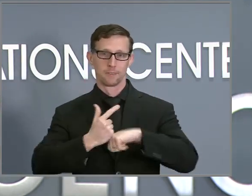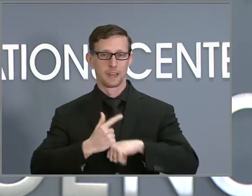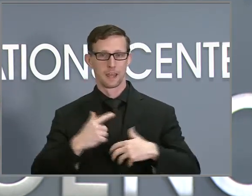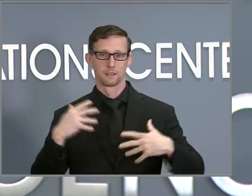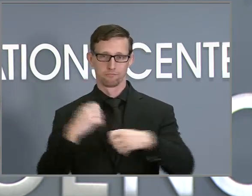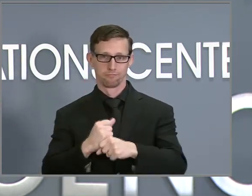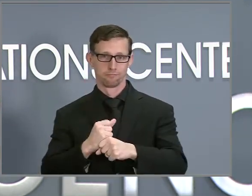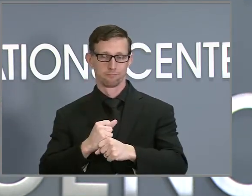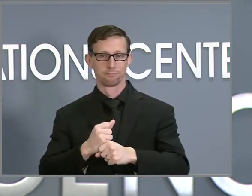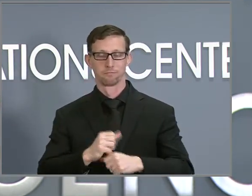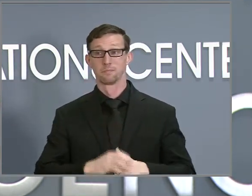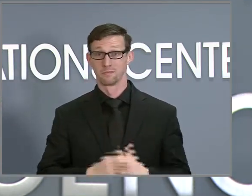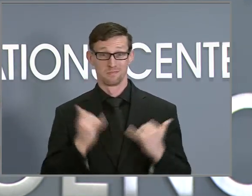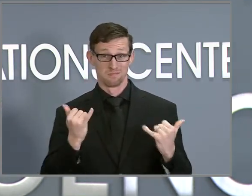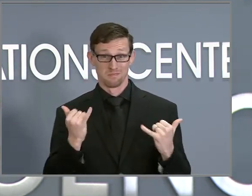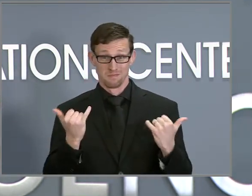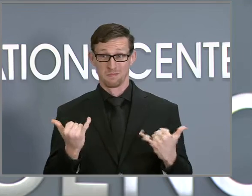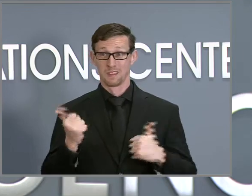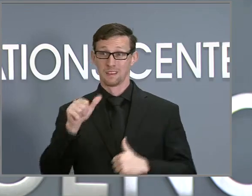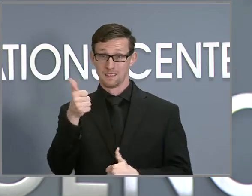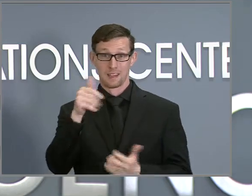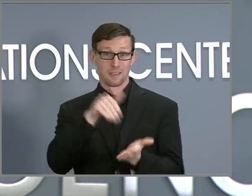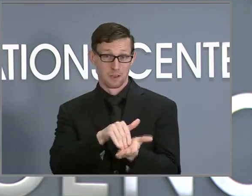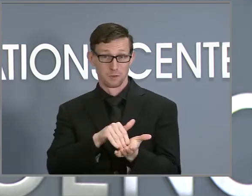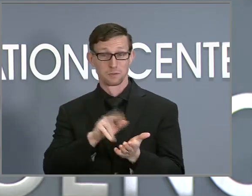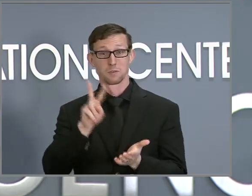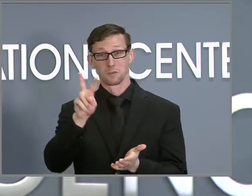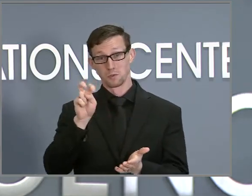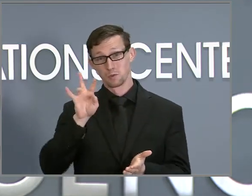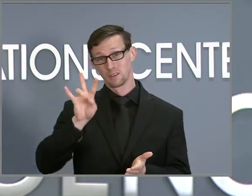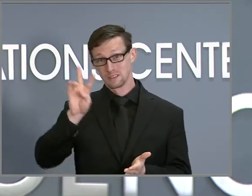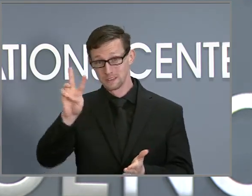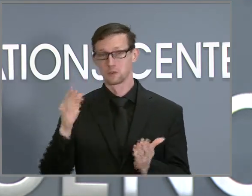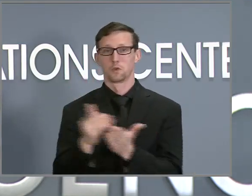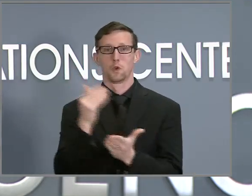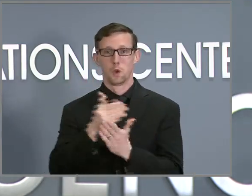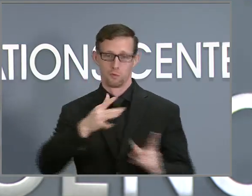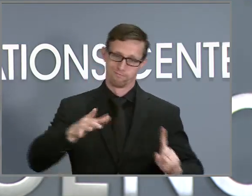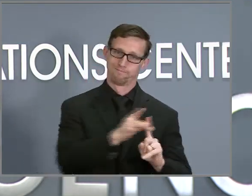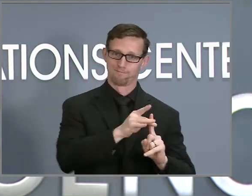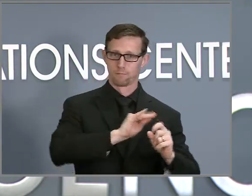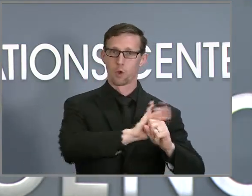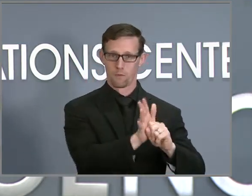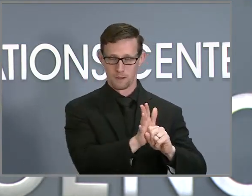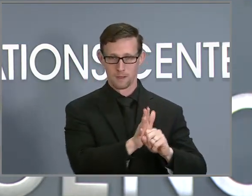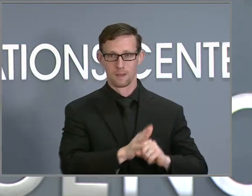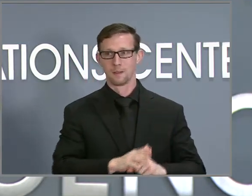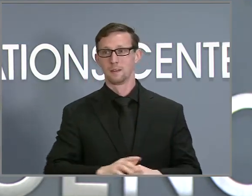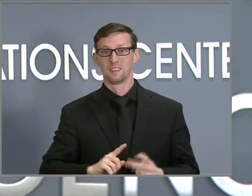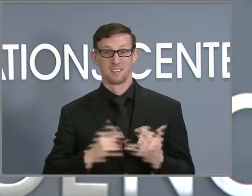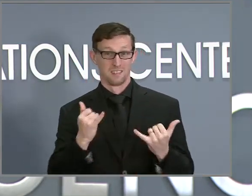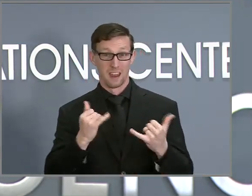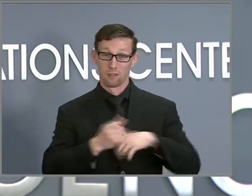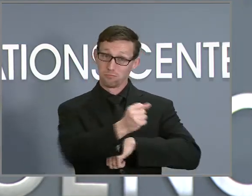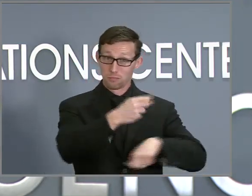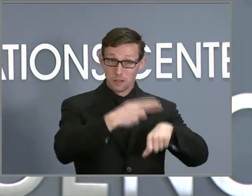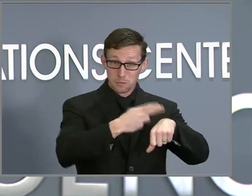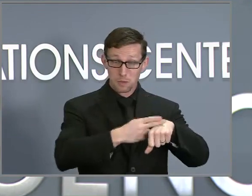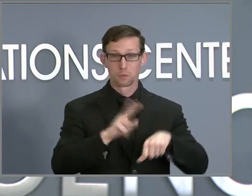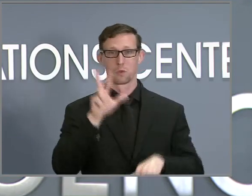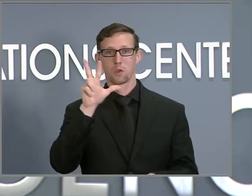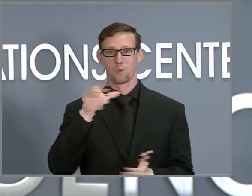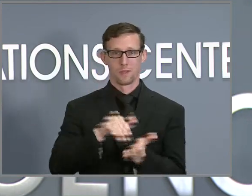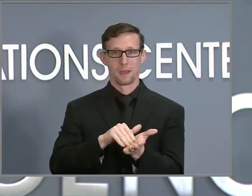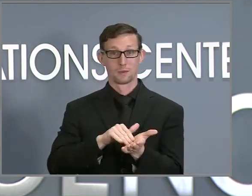,276 new COVID cases reported since yesterday. We have 3,008 people currently in the